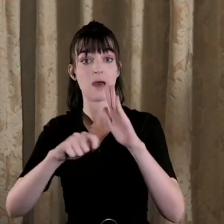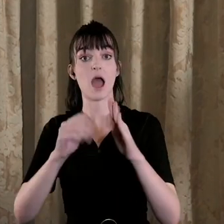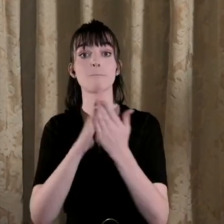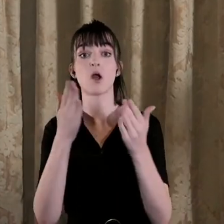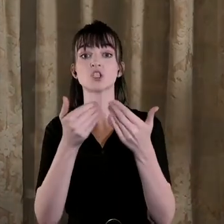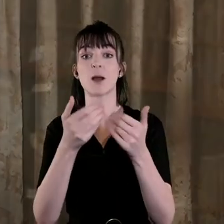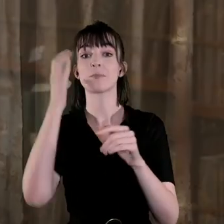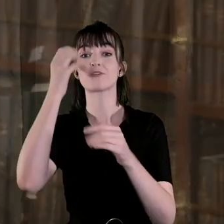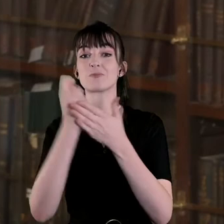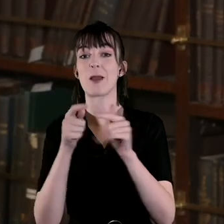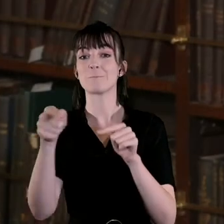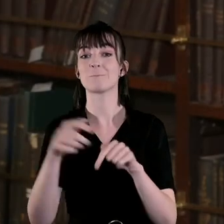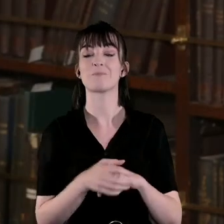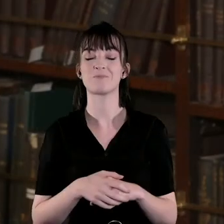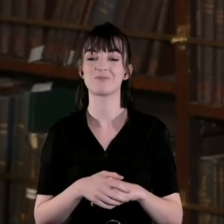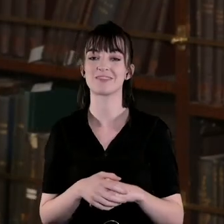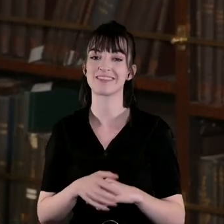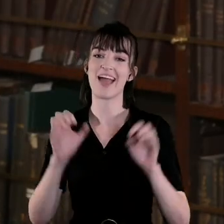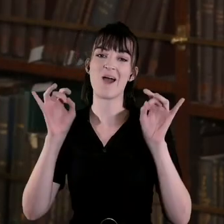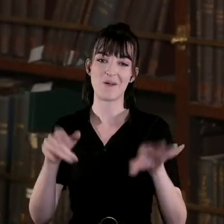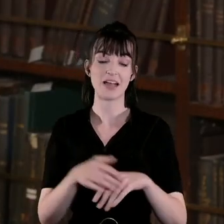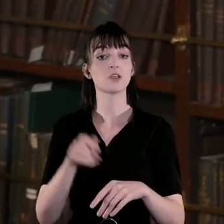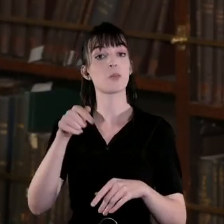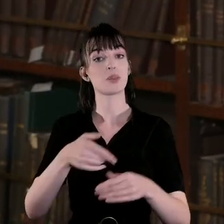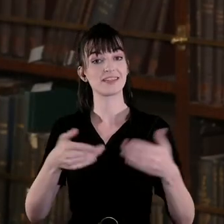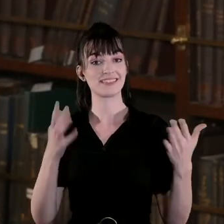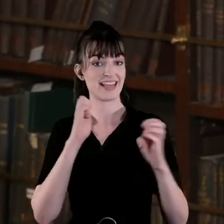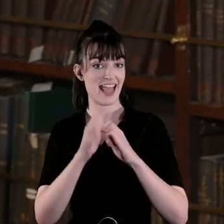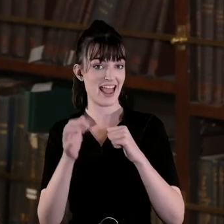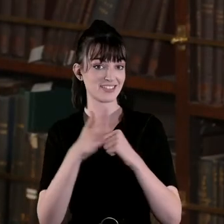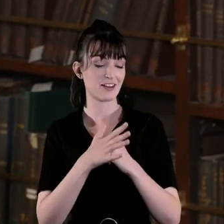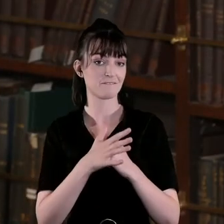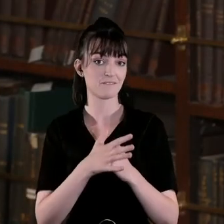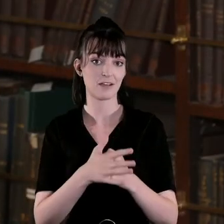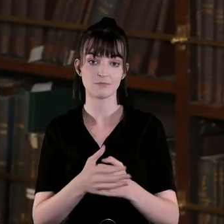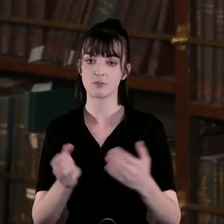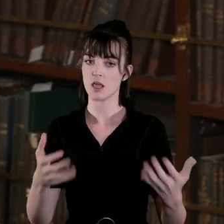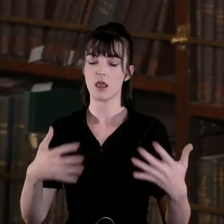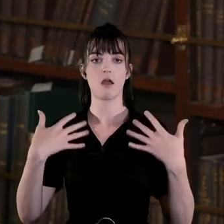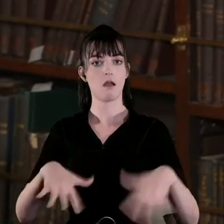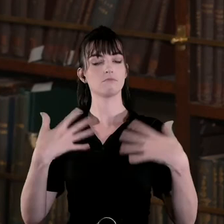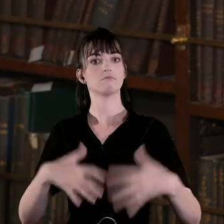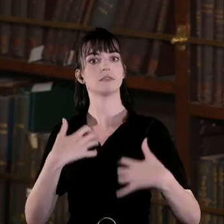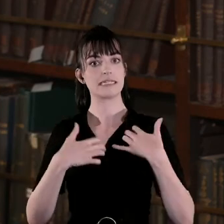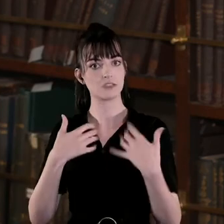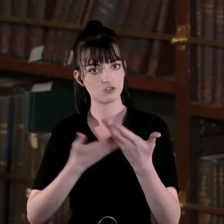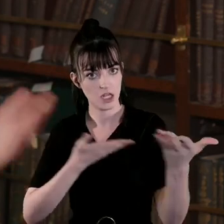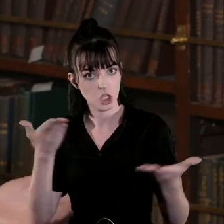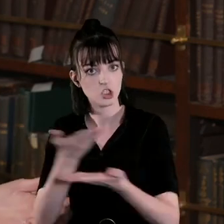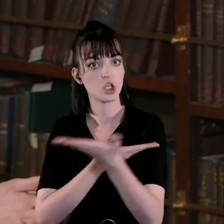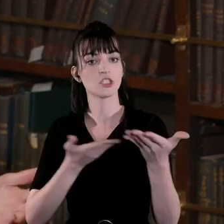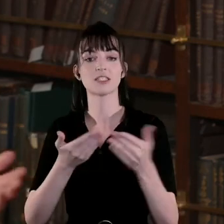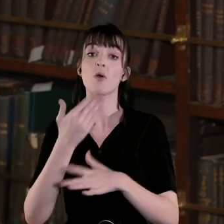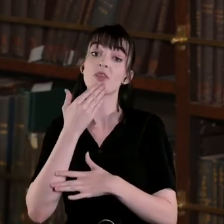well that does bring us to the end of what has been a really illuminating and fascinating discussion I think a